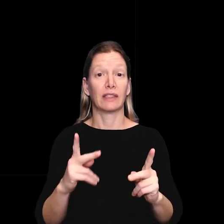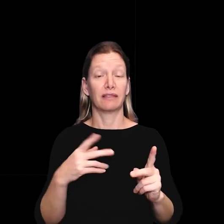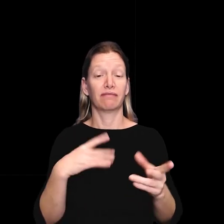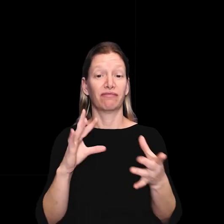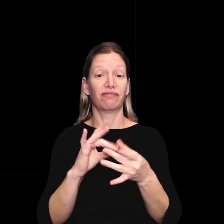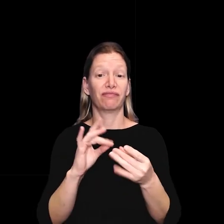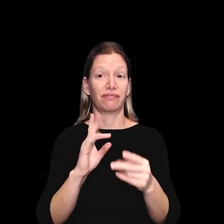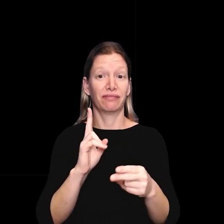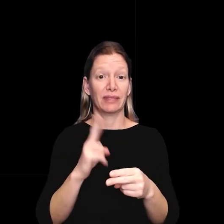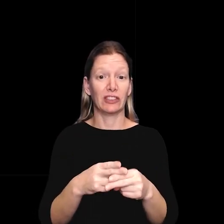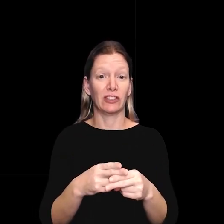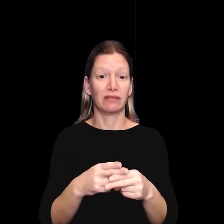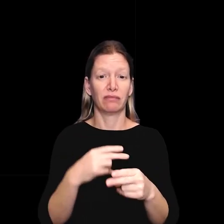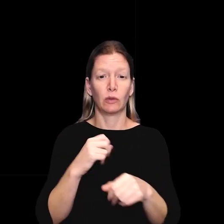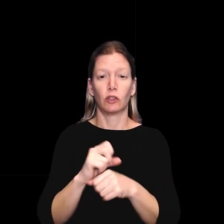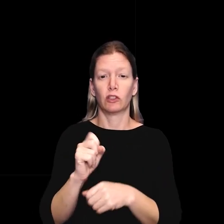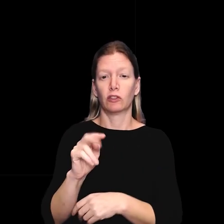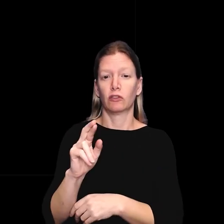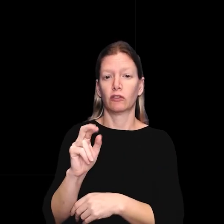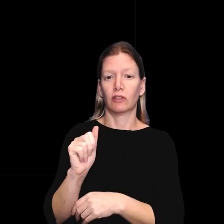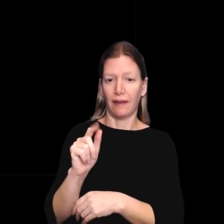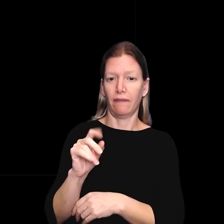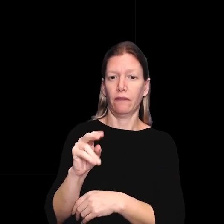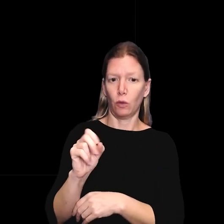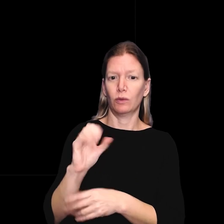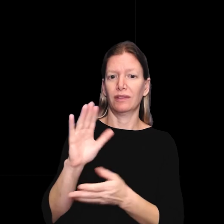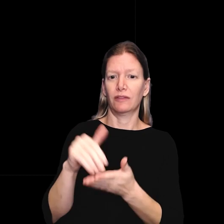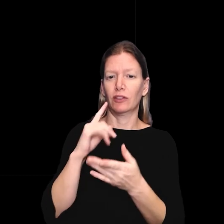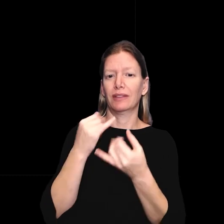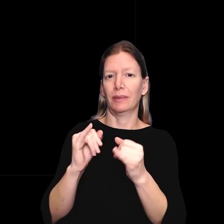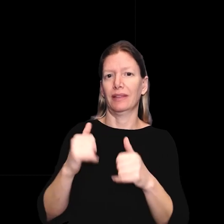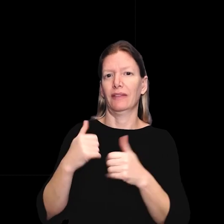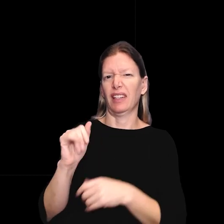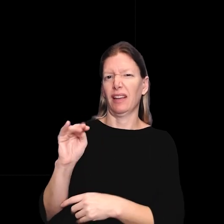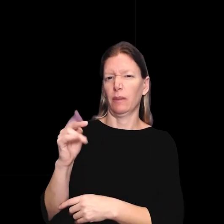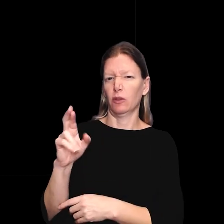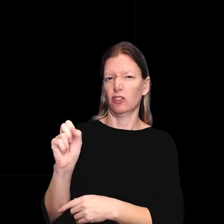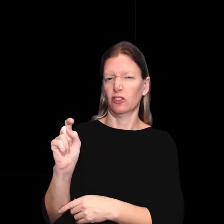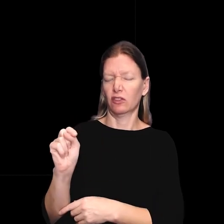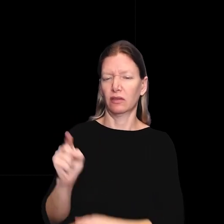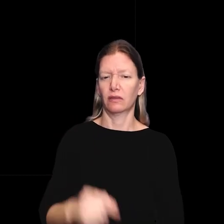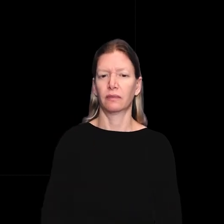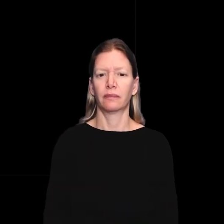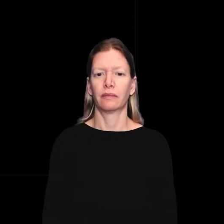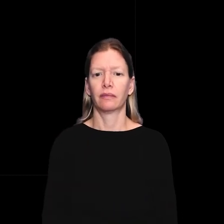Okay, so as I mentioned, I work at Stauber Center for Independent Living in Amherst.